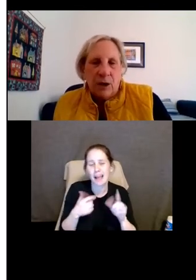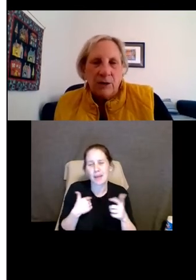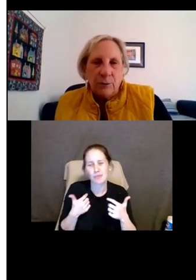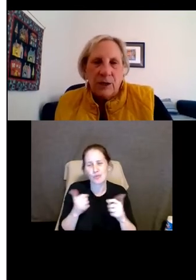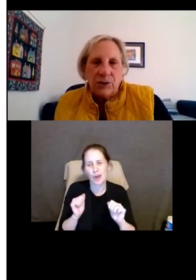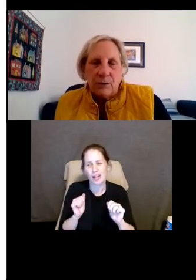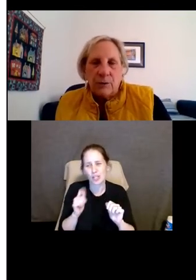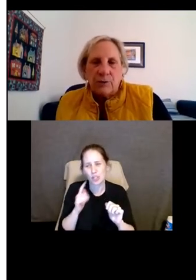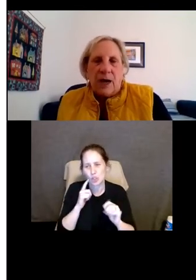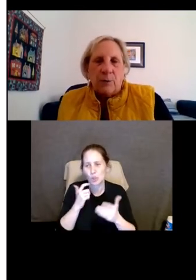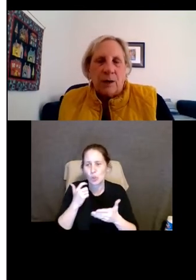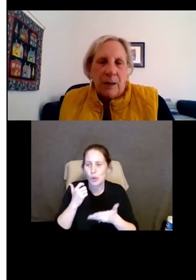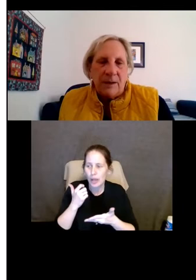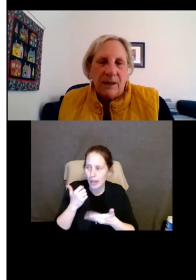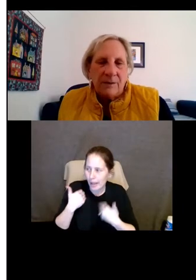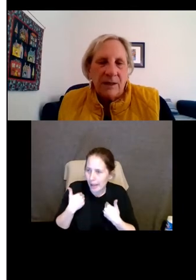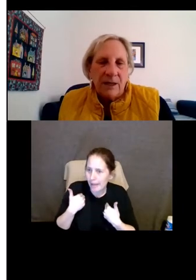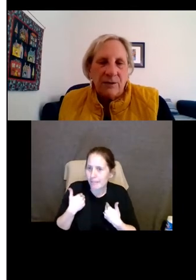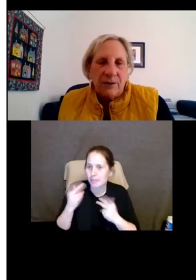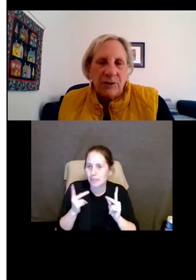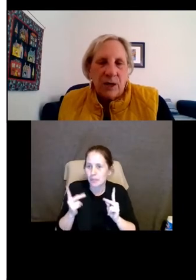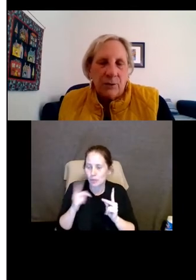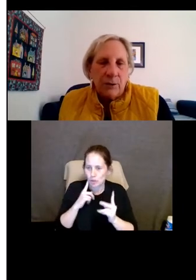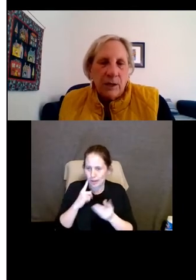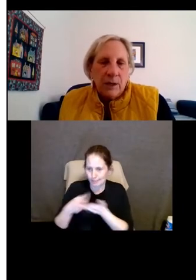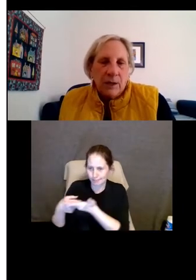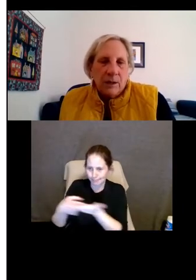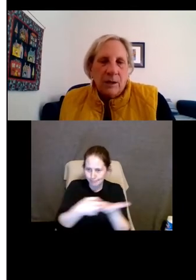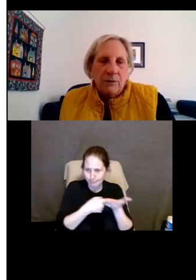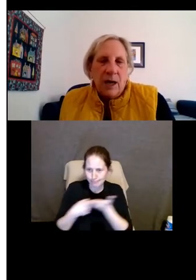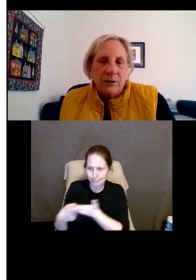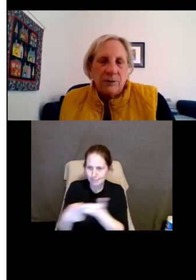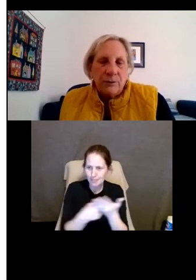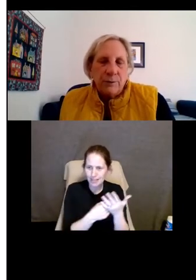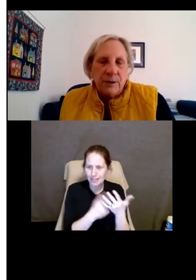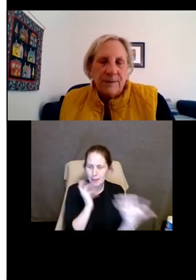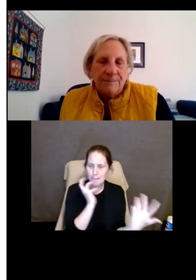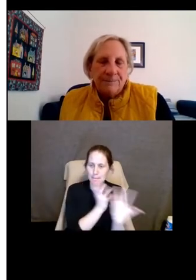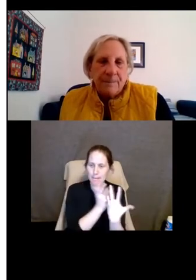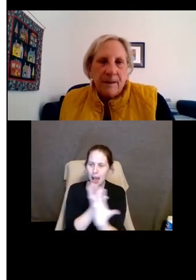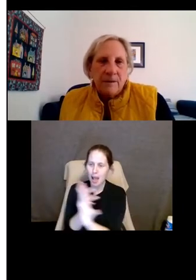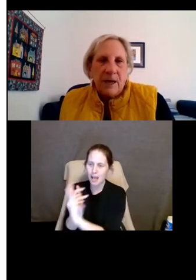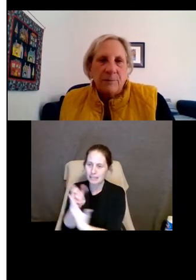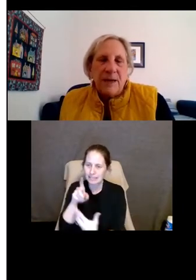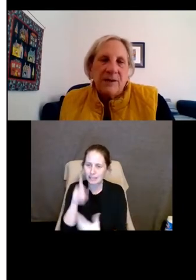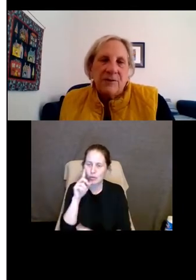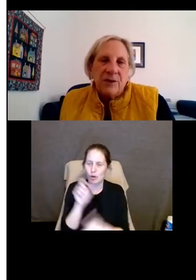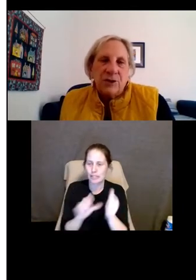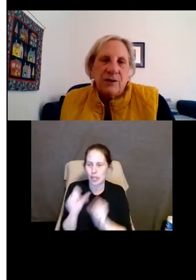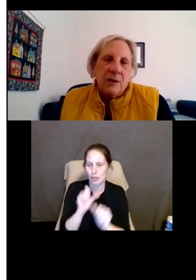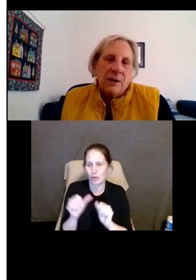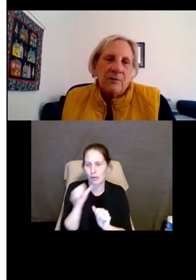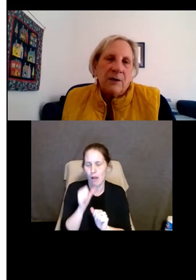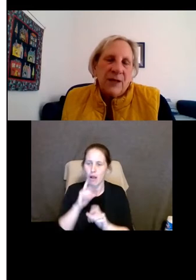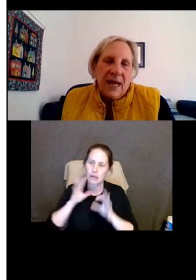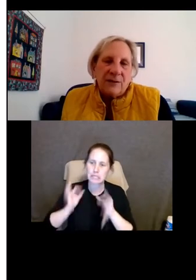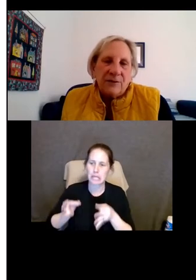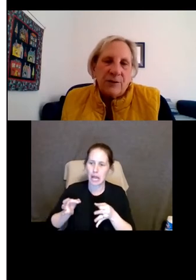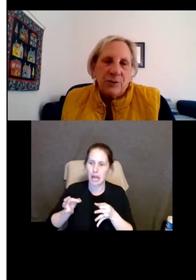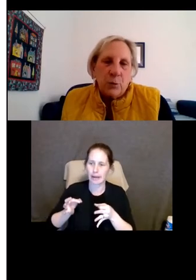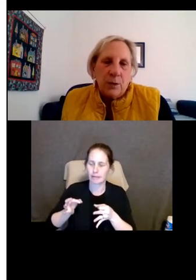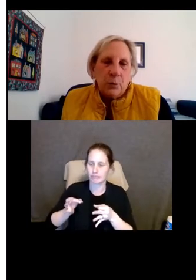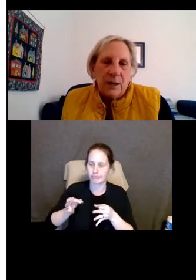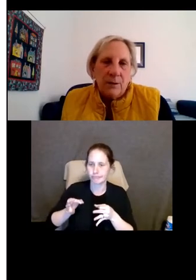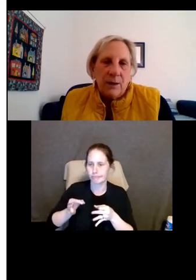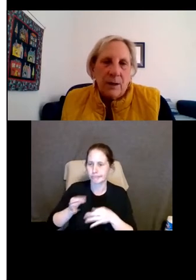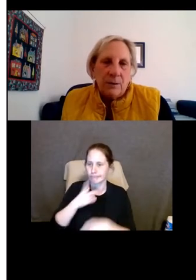get people to talk to each other and try to accommodate the needs of each other, not to not to make a decision, a flat